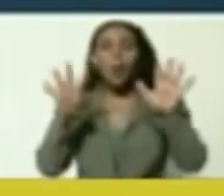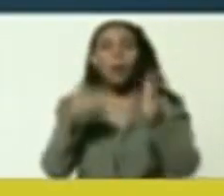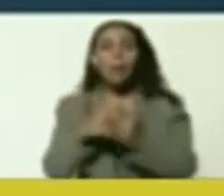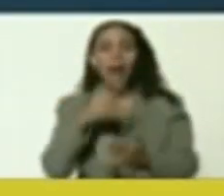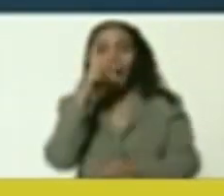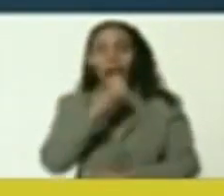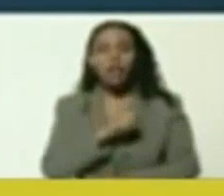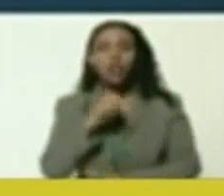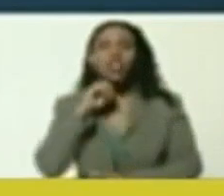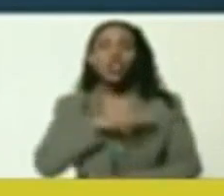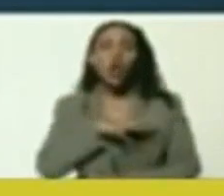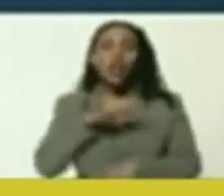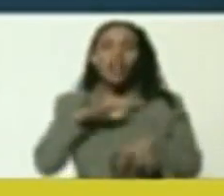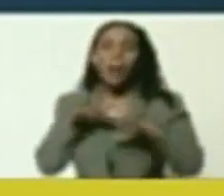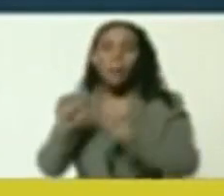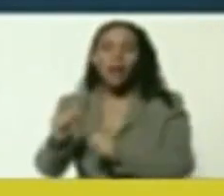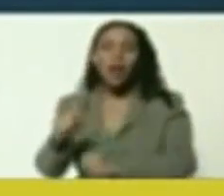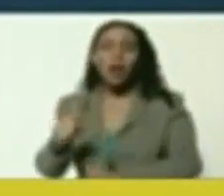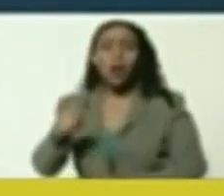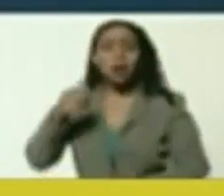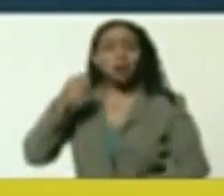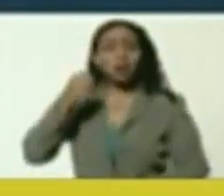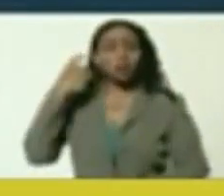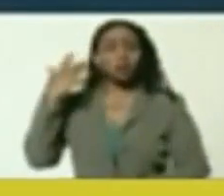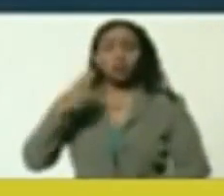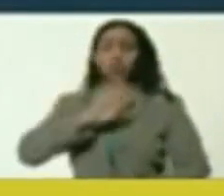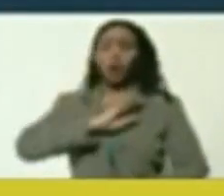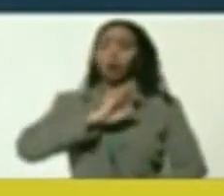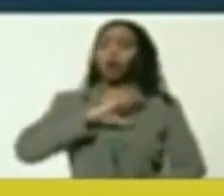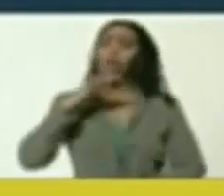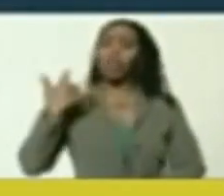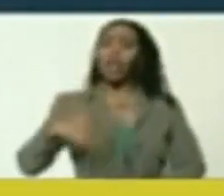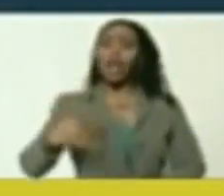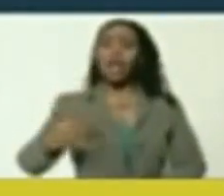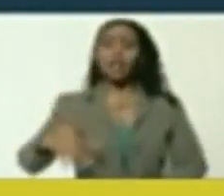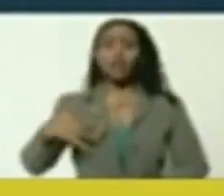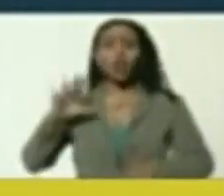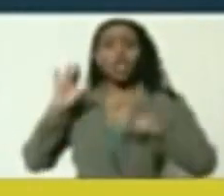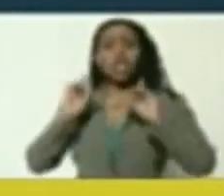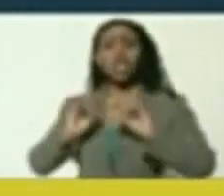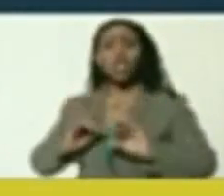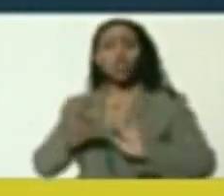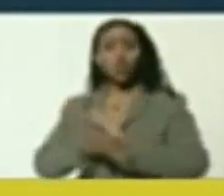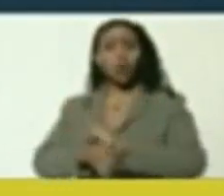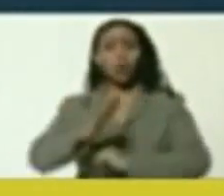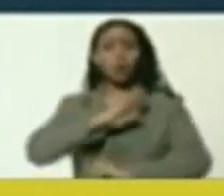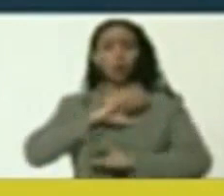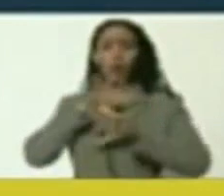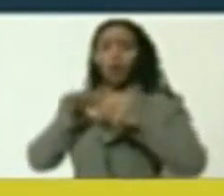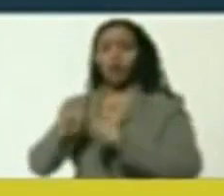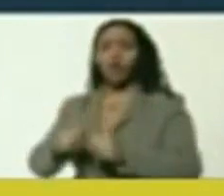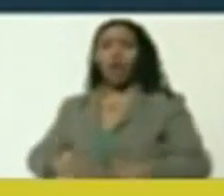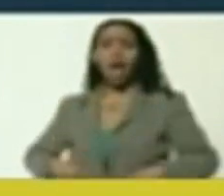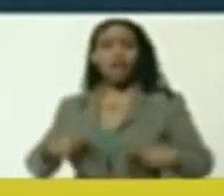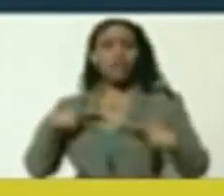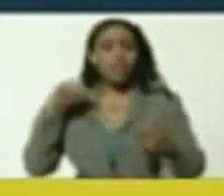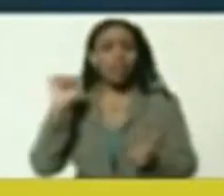7,000, 8,000 years of history, of empires, that they thought they had the power